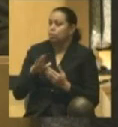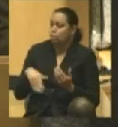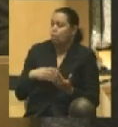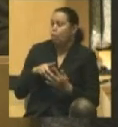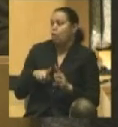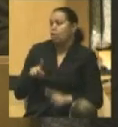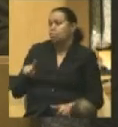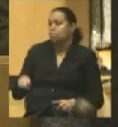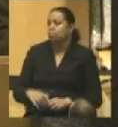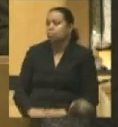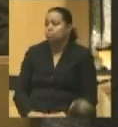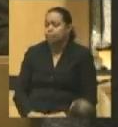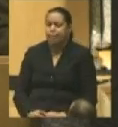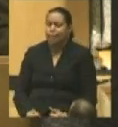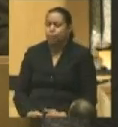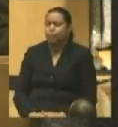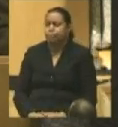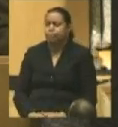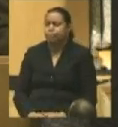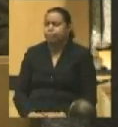impulses of explanation.